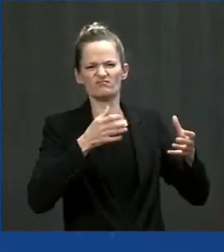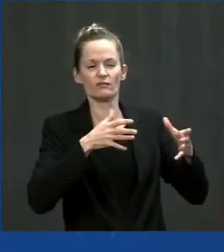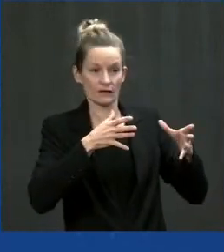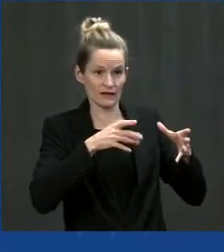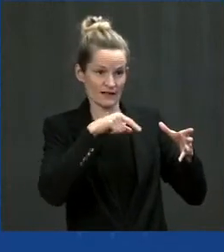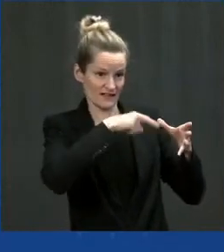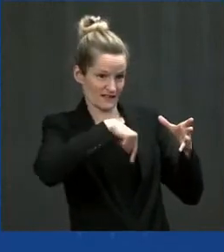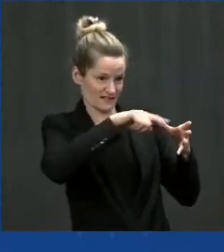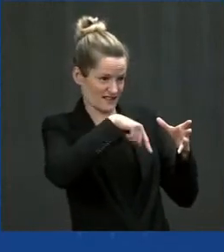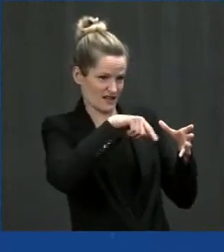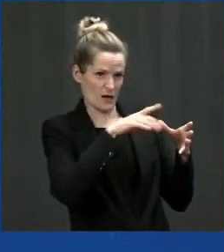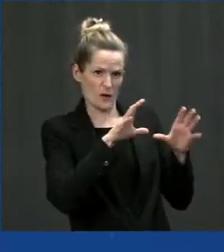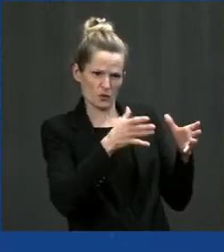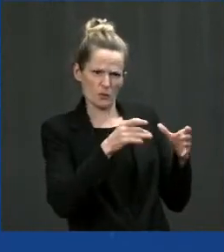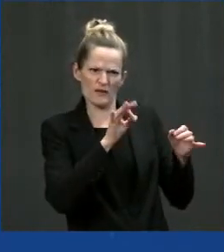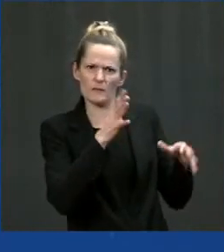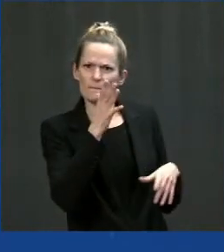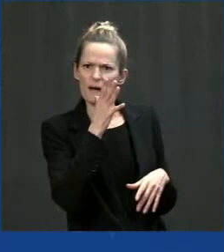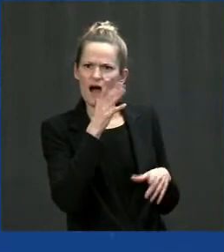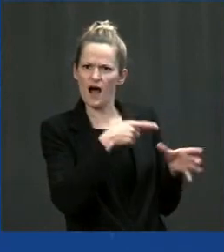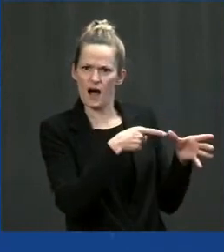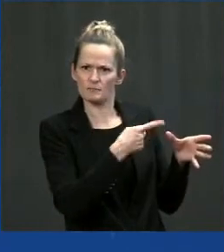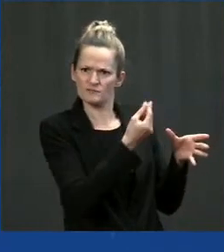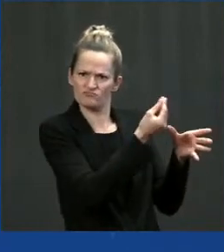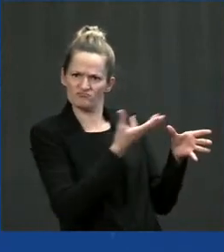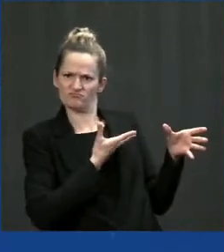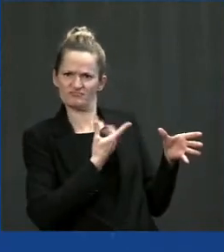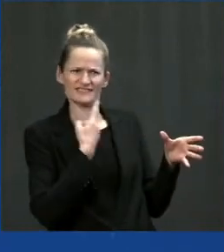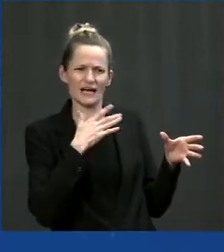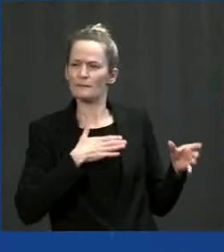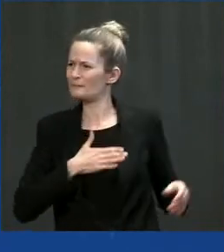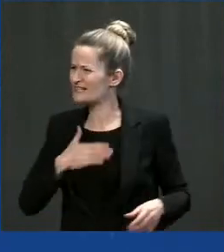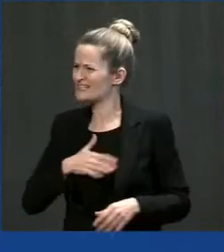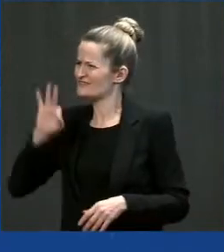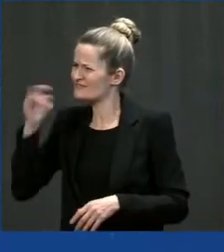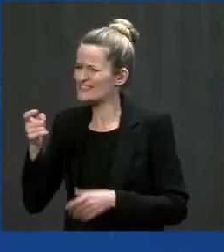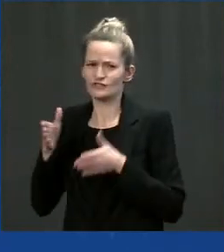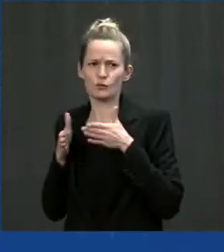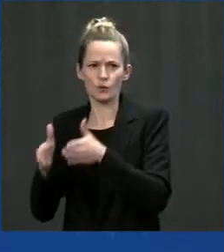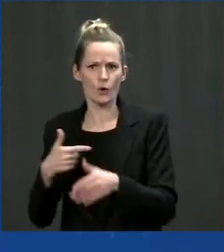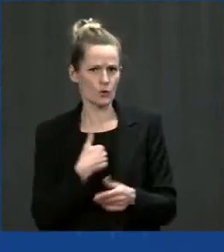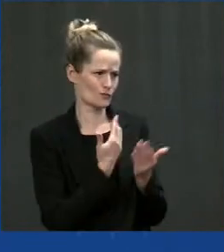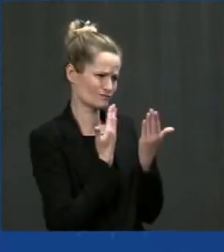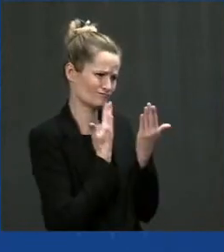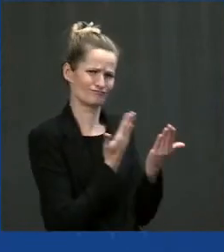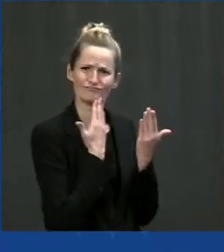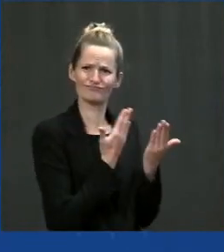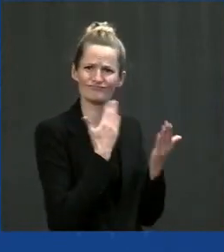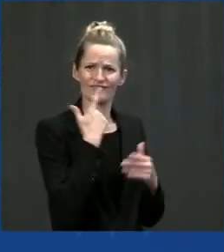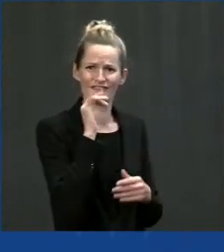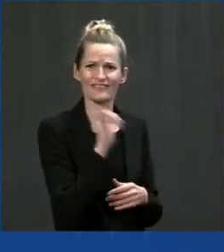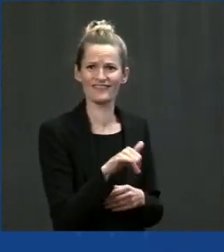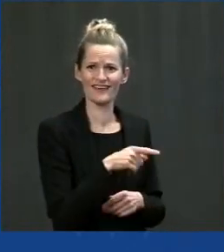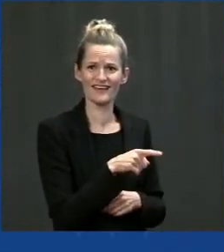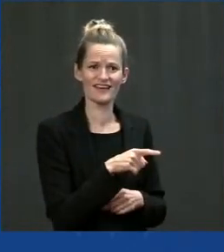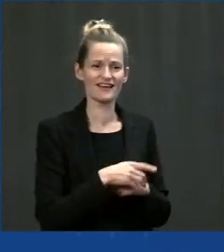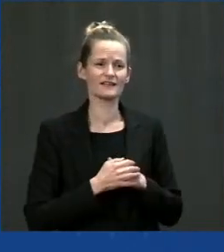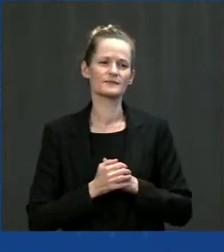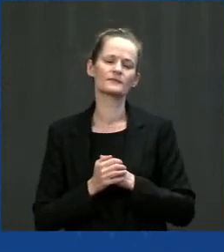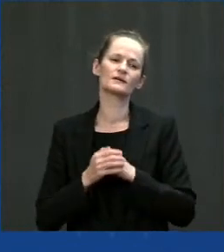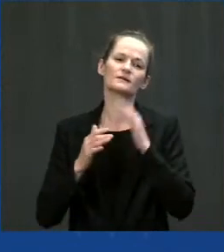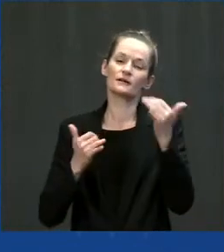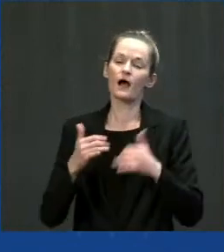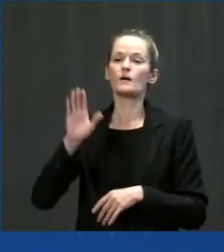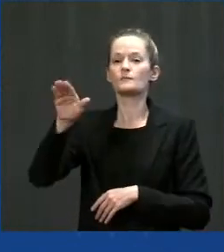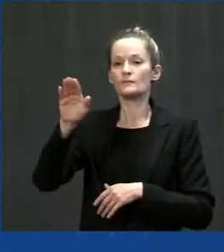partners in Washington who share our mission to fix the damn roads. I want to thank you, Mr. President and Vice President